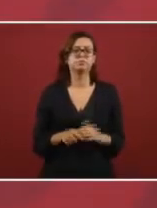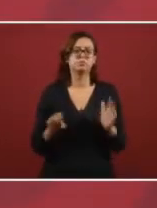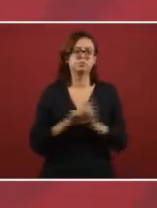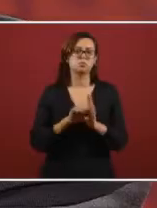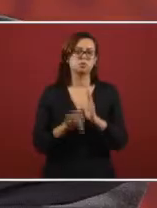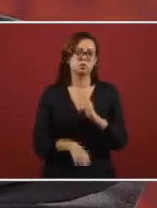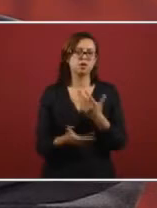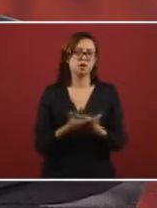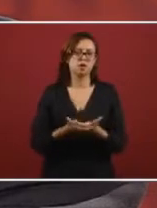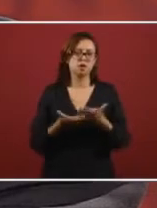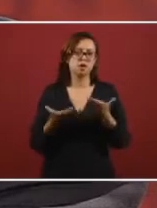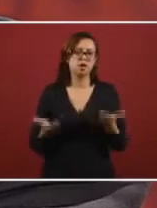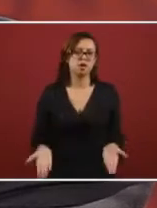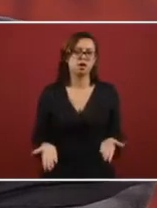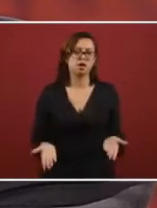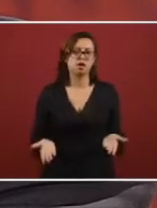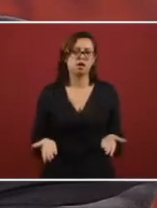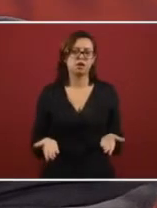So now, for example,